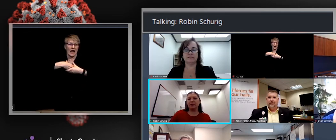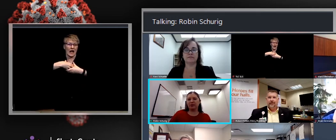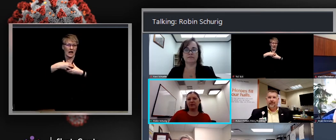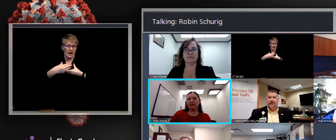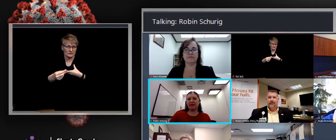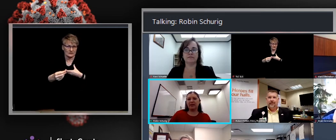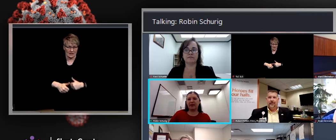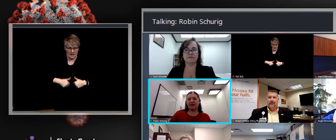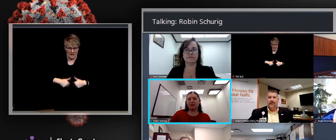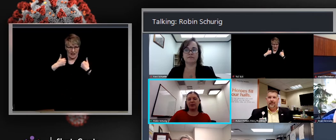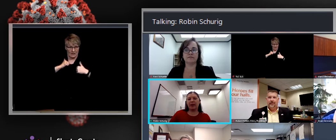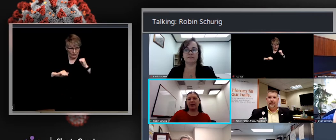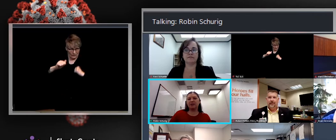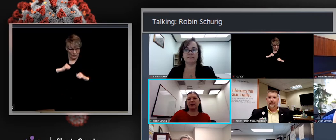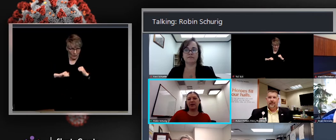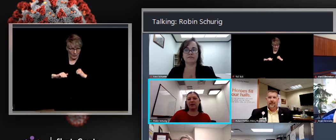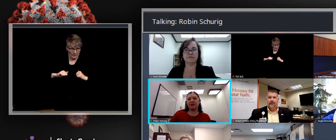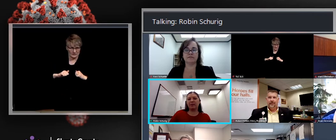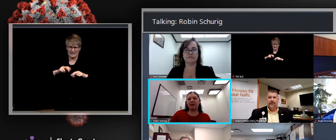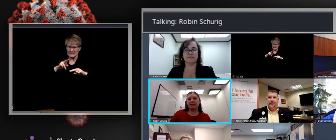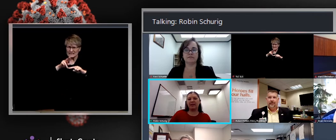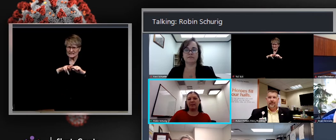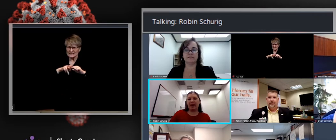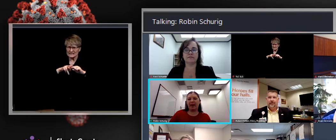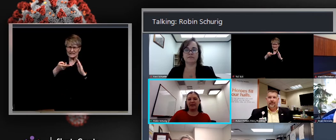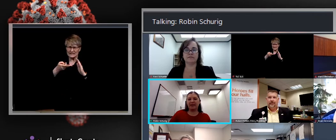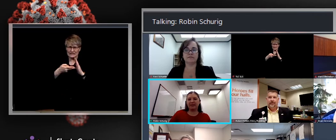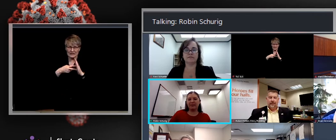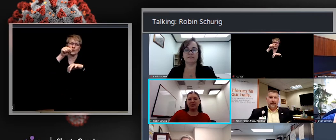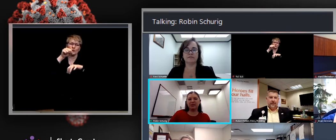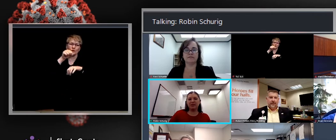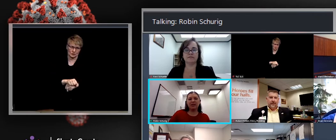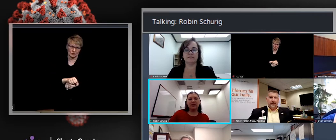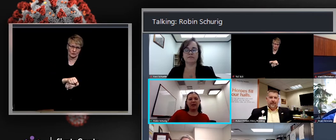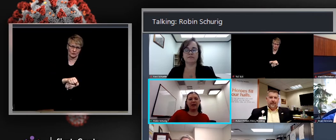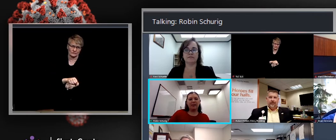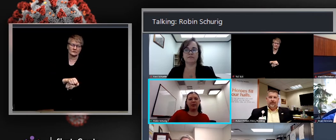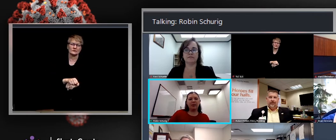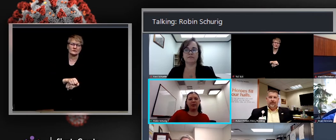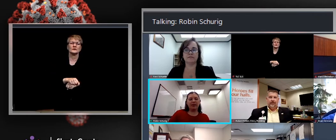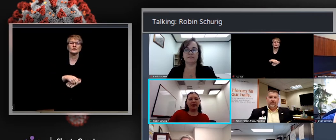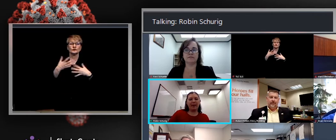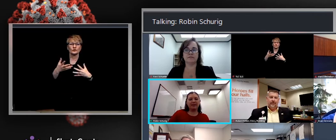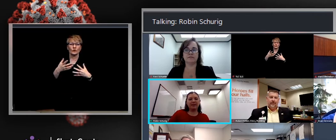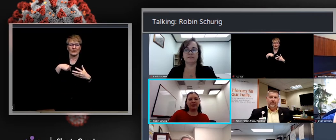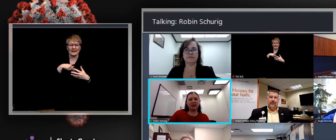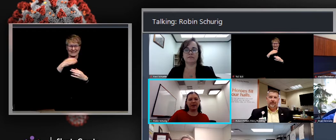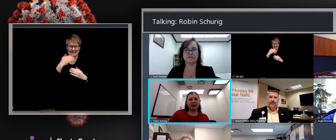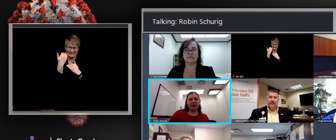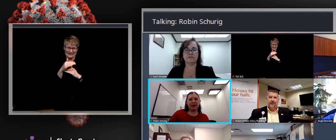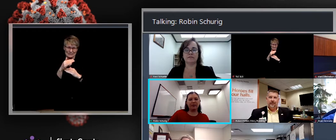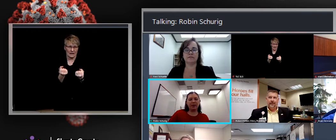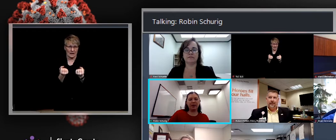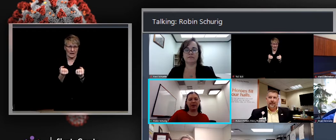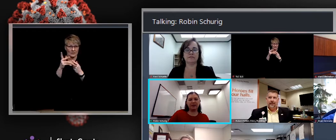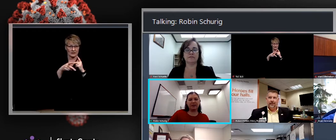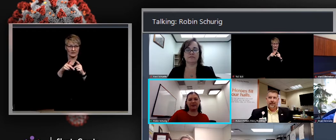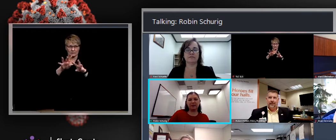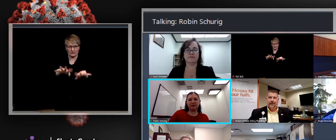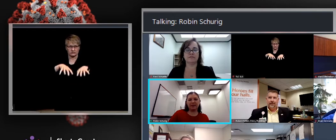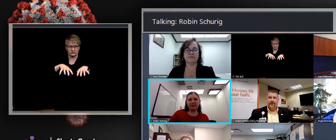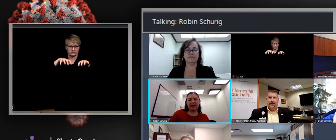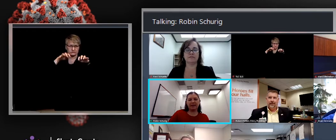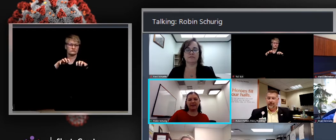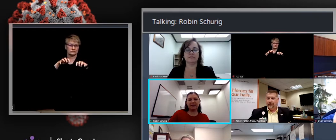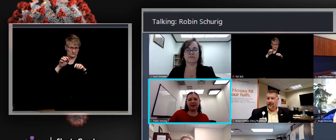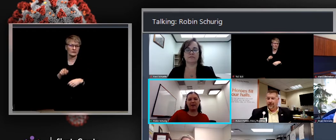there's going to be reserved seating that is required so that you can maintain capacity limitations. Um, it will vary by tier and we don't have a